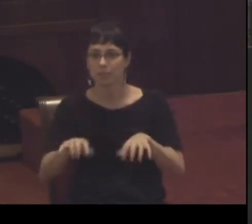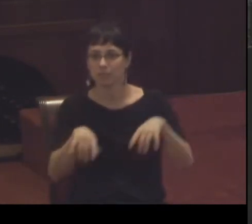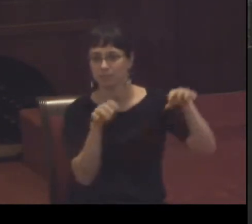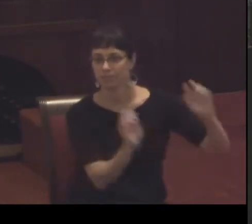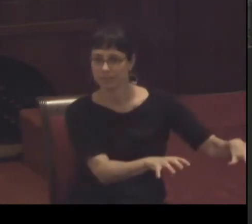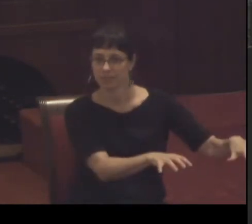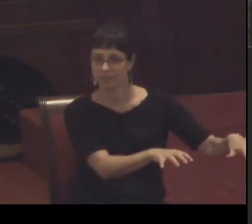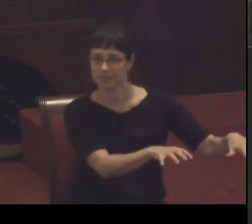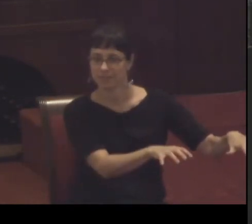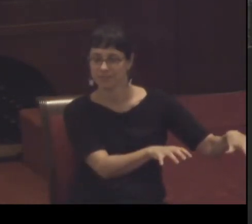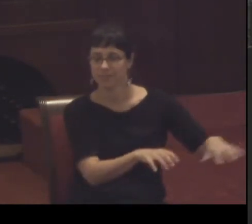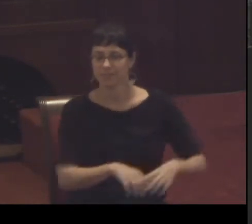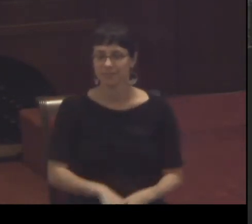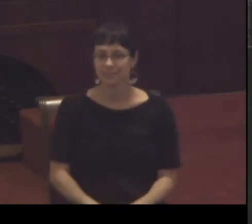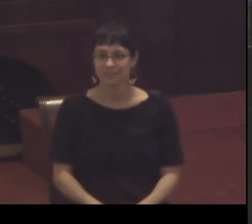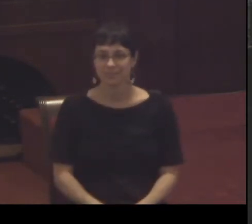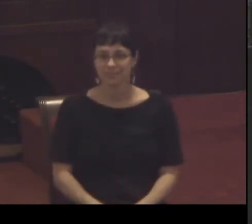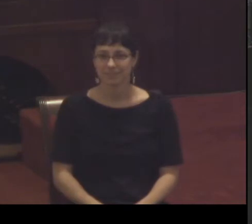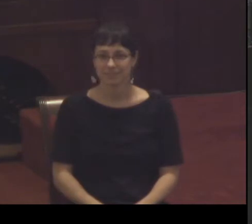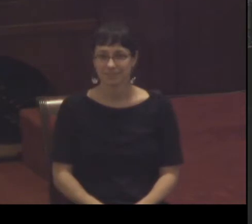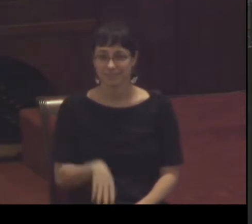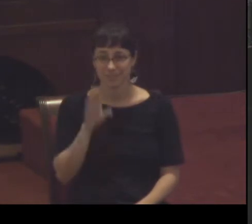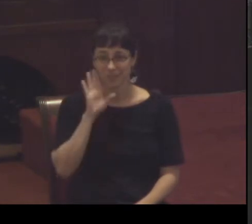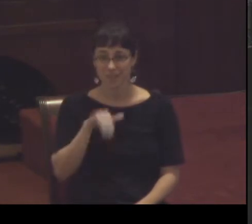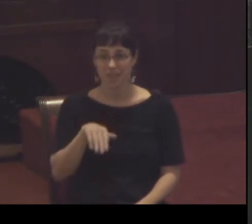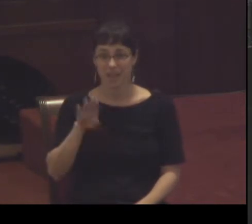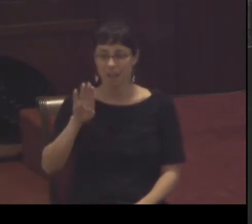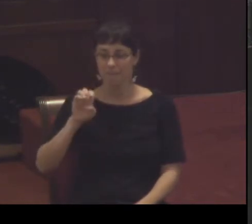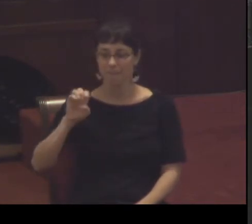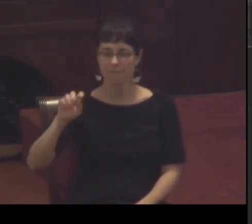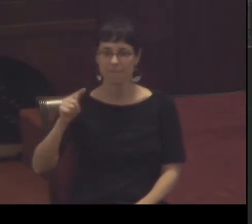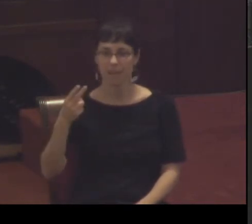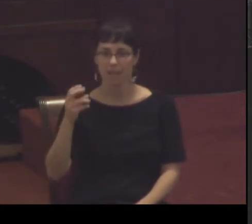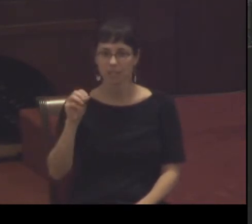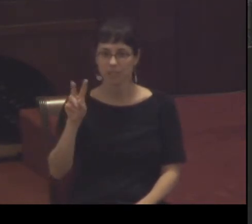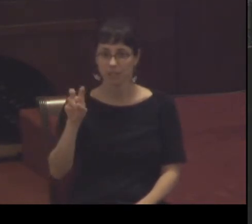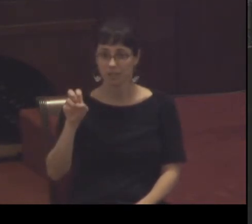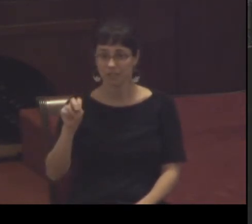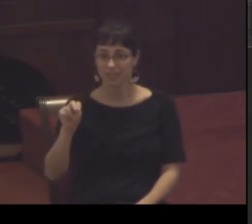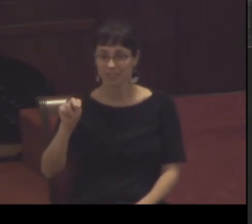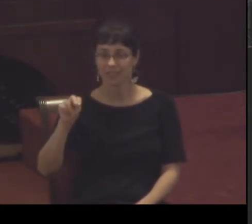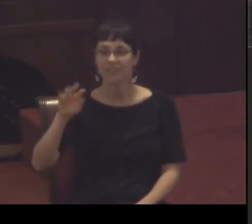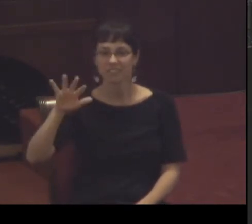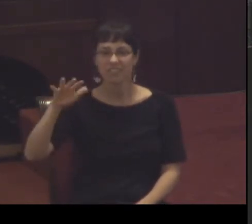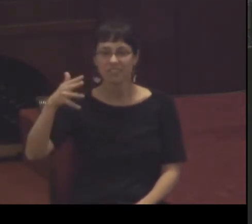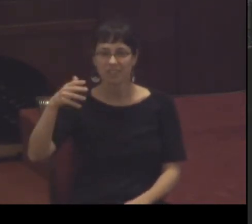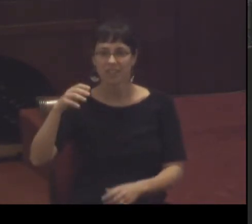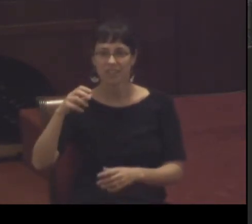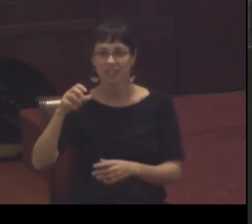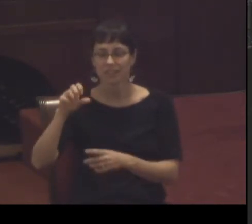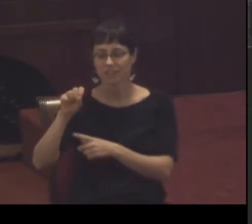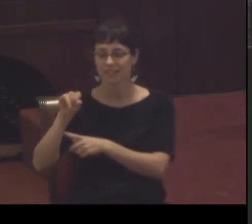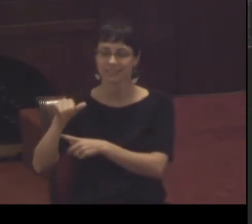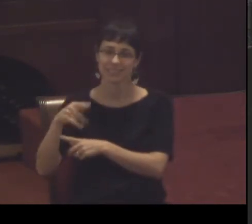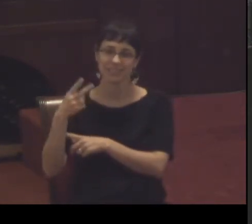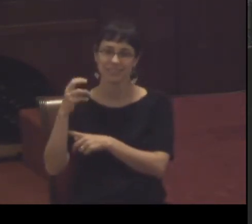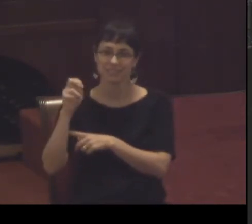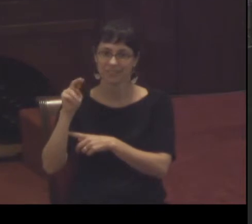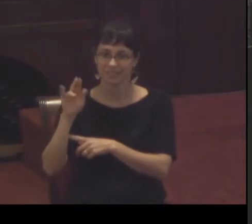you know it Beethoven's fifth symphony those simple notes